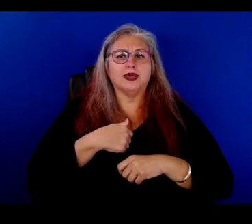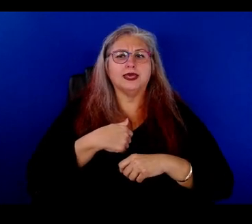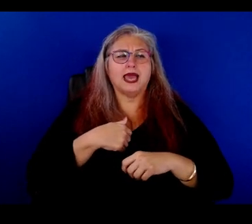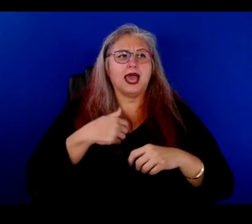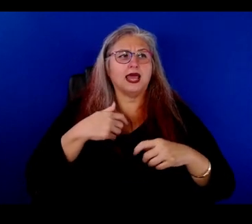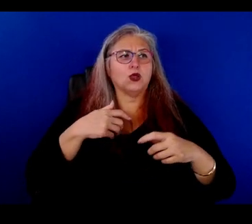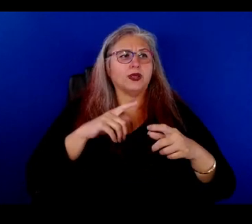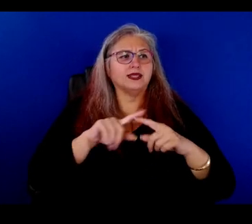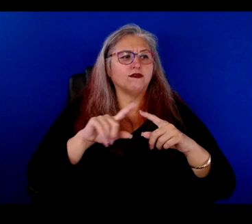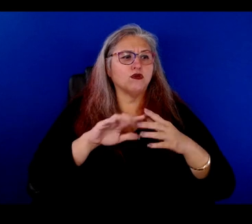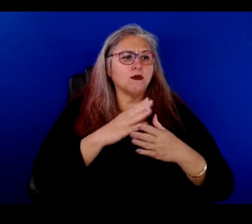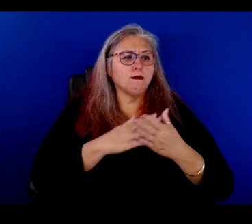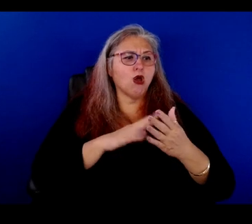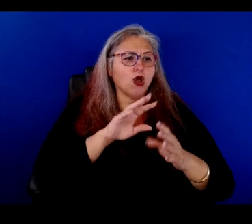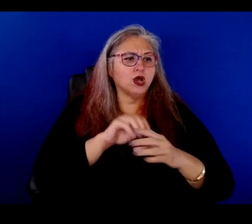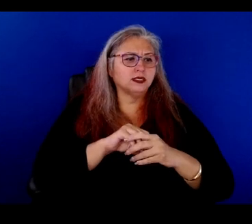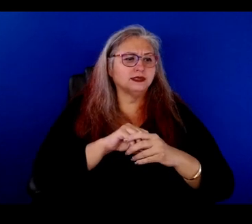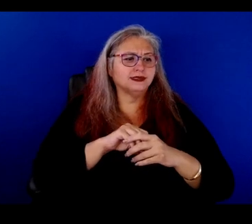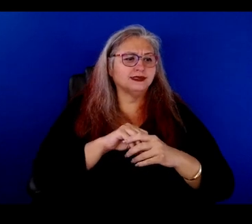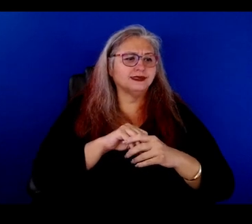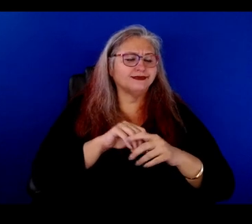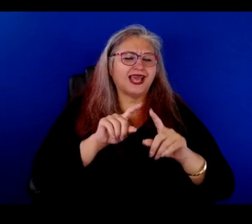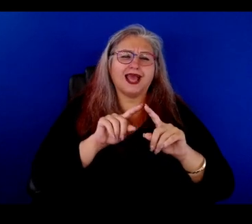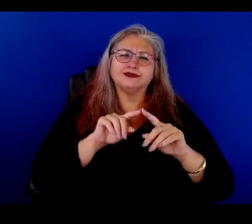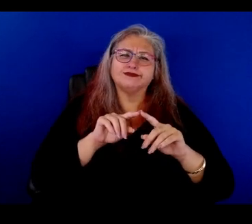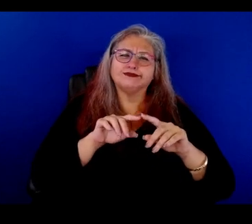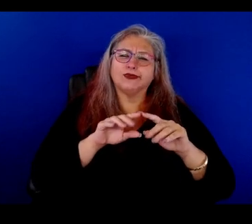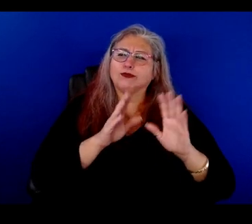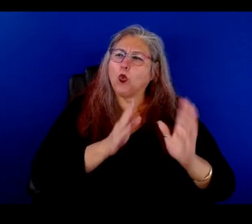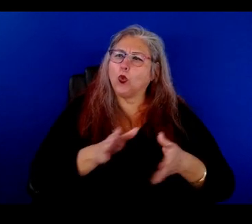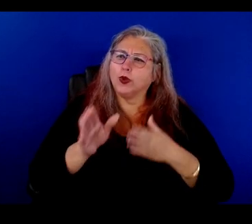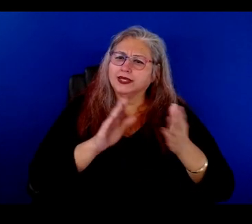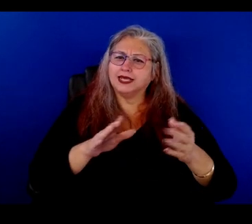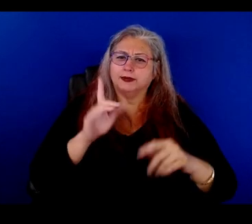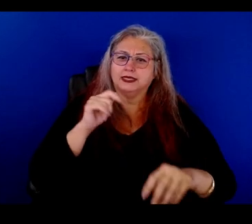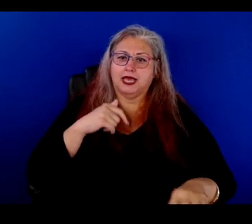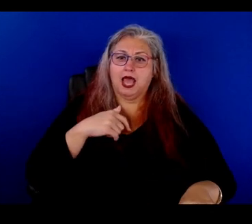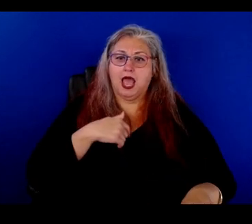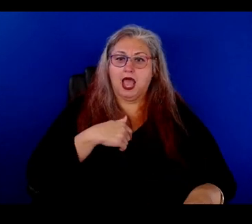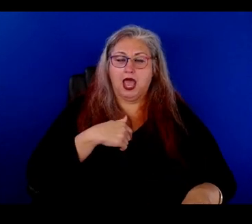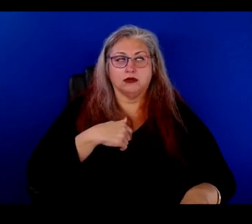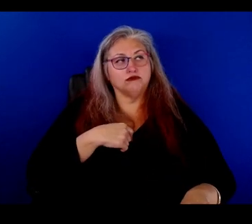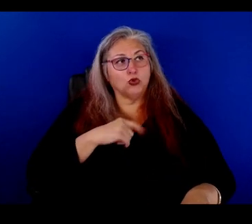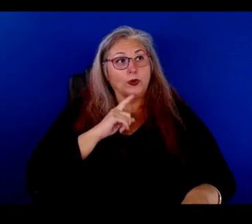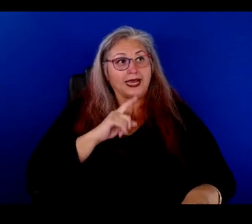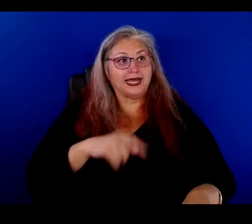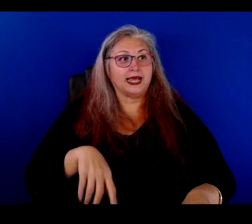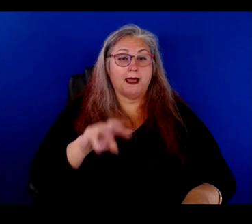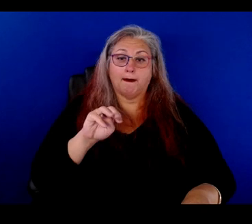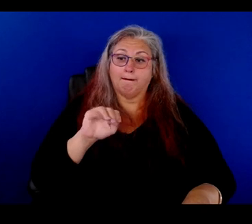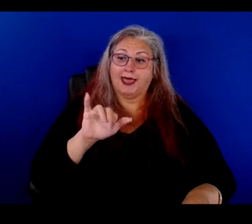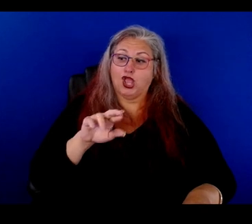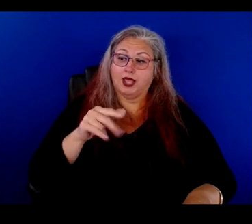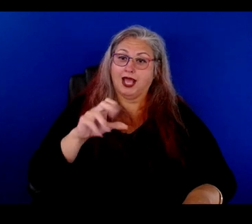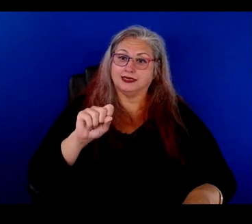in the, I guess the organizing of it, uh, was, uh, appointed by actually, uh, mayor Gus, uh,